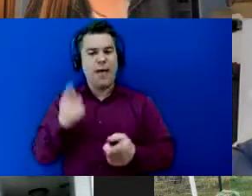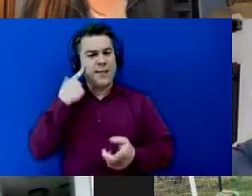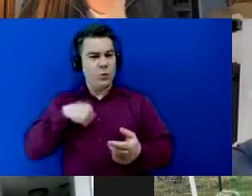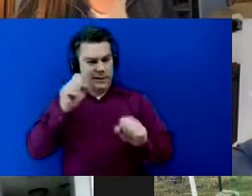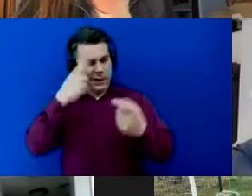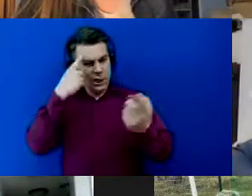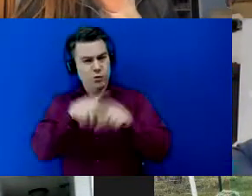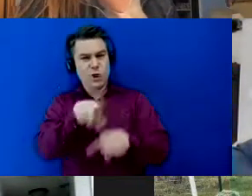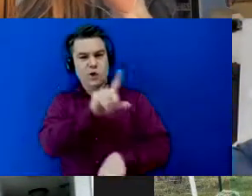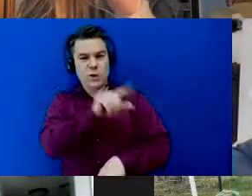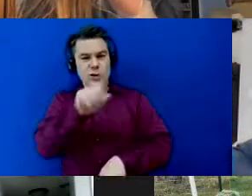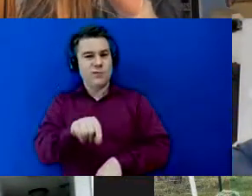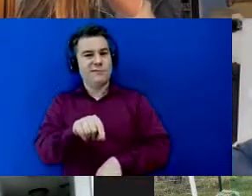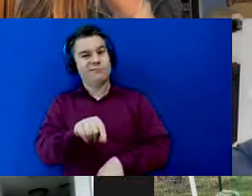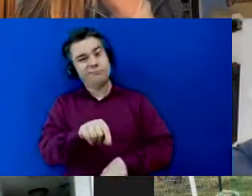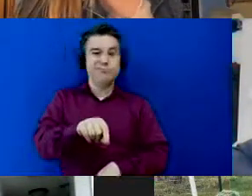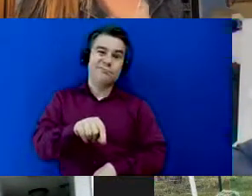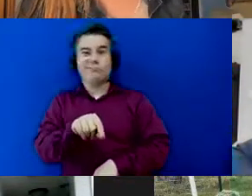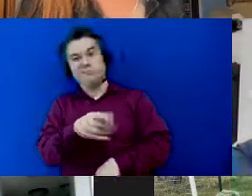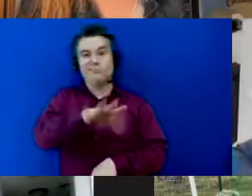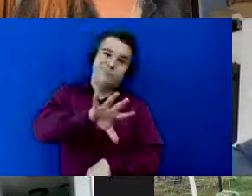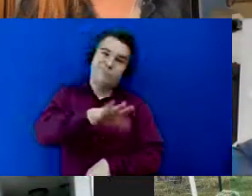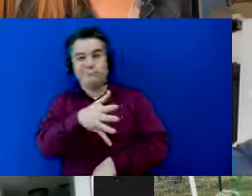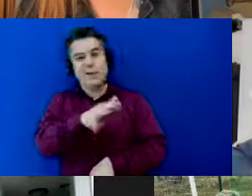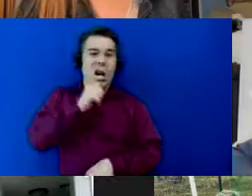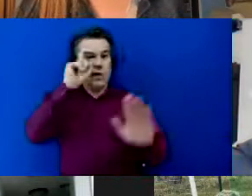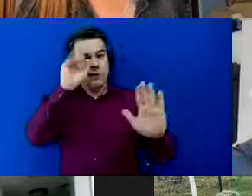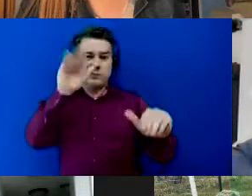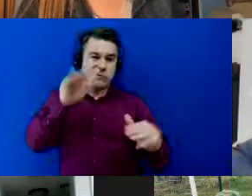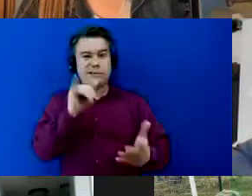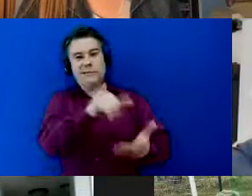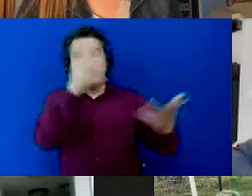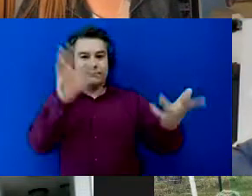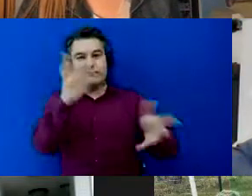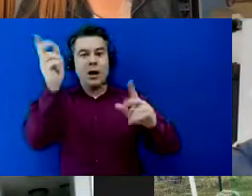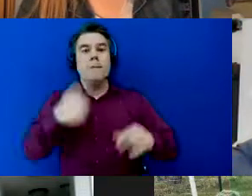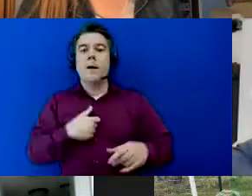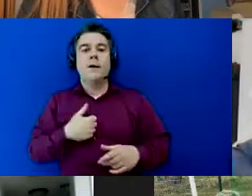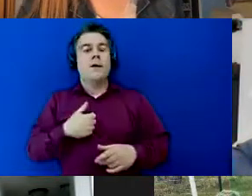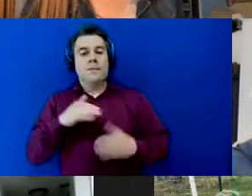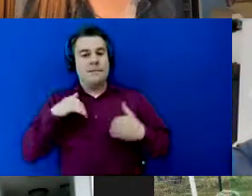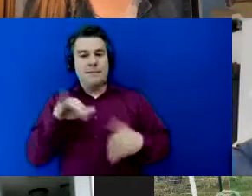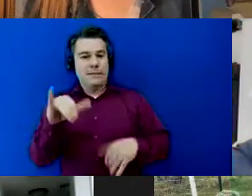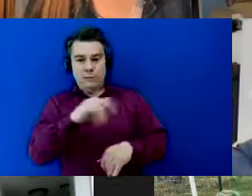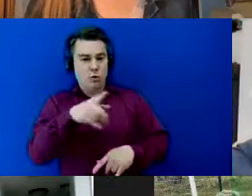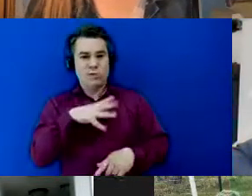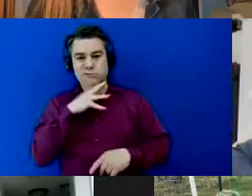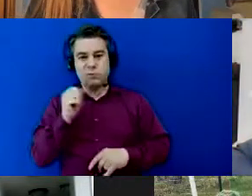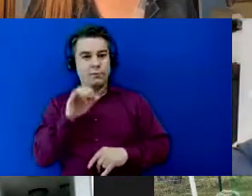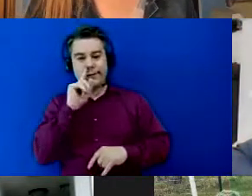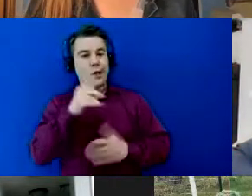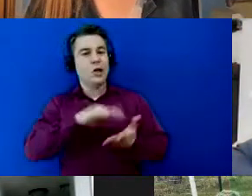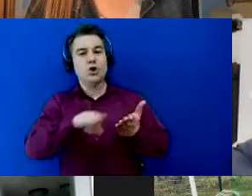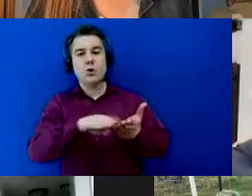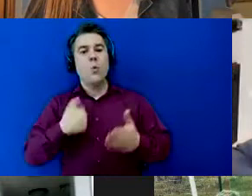2020 wasn't quite what we had expected i don't know about you i'm tired of using it as an excuse we have so much more power than we give ourselves